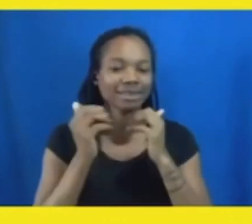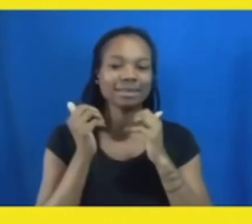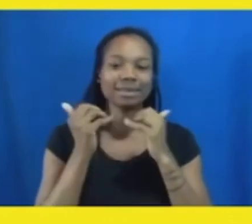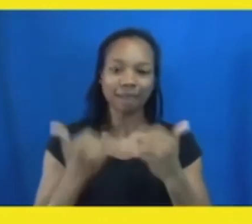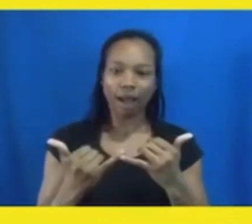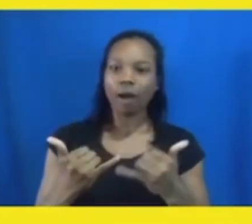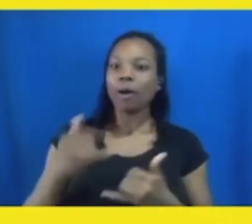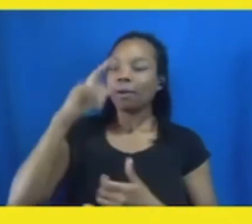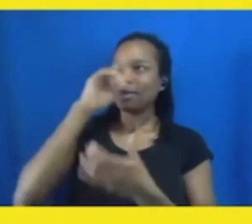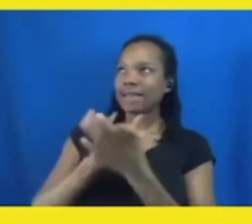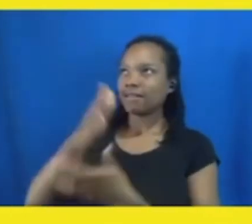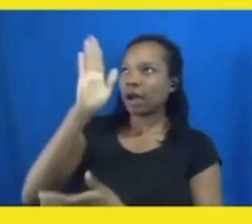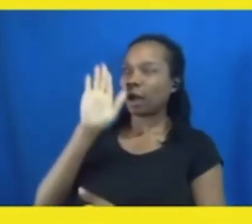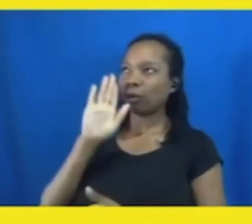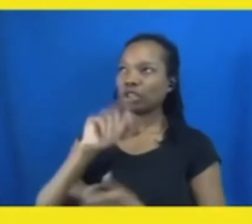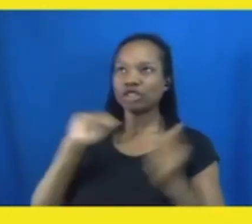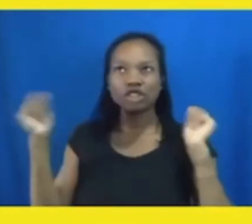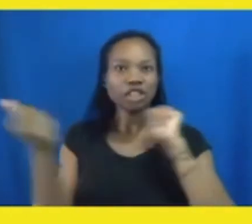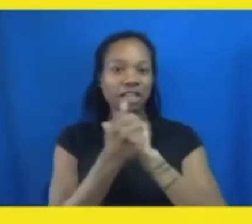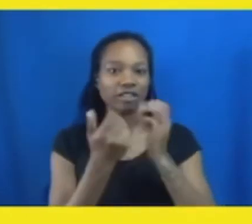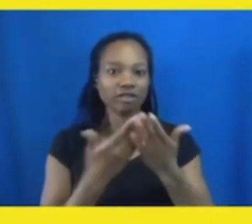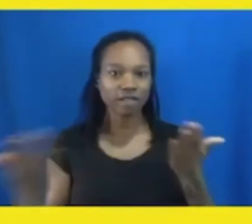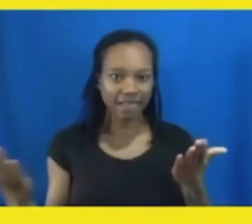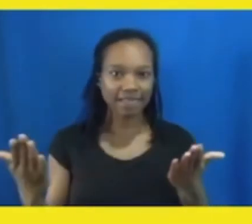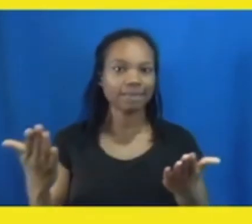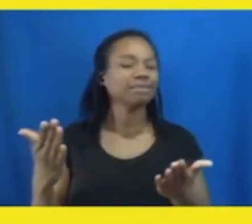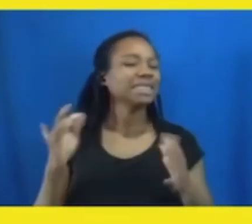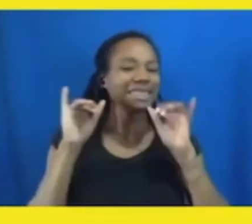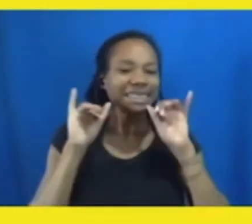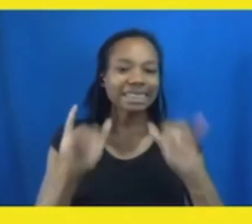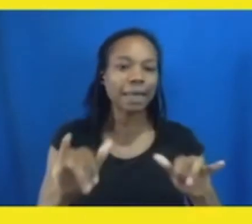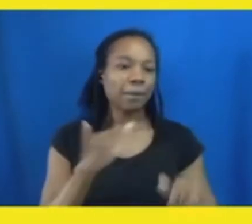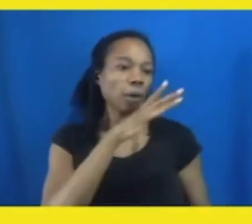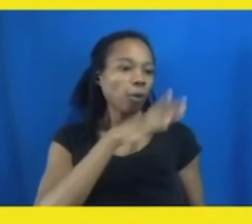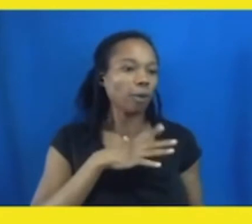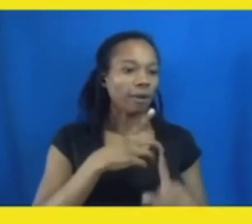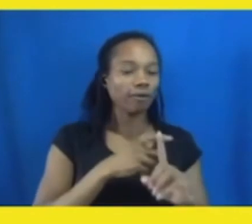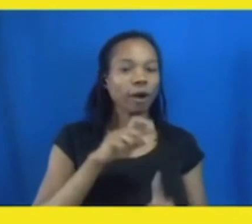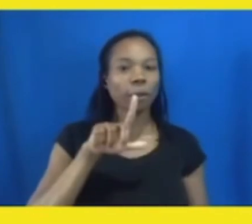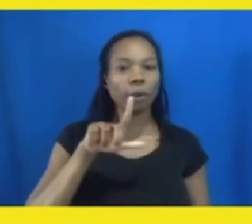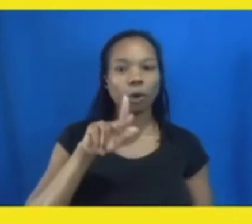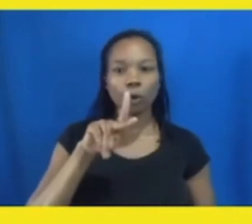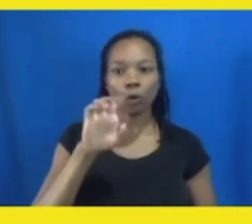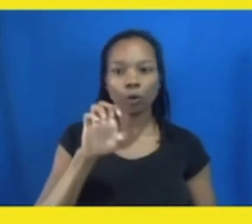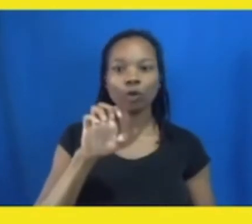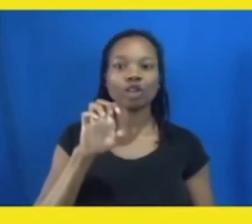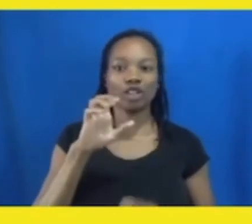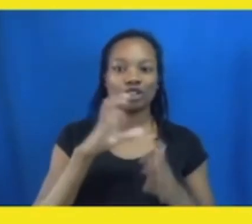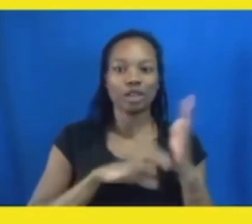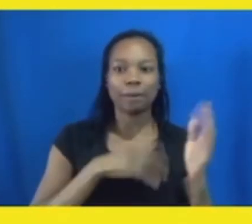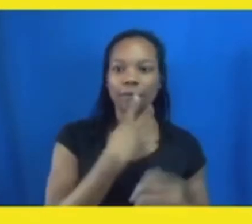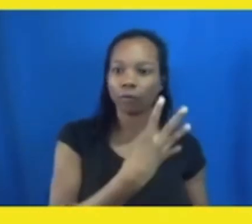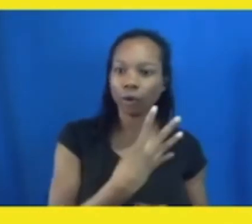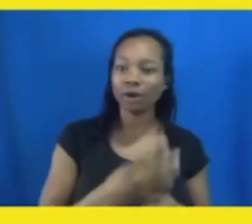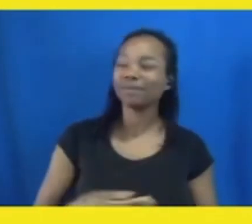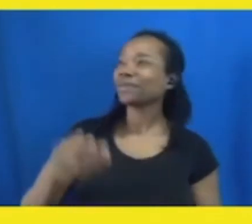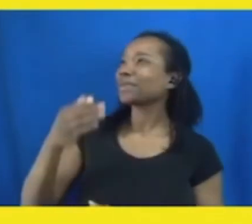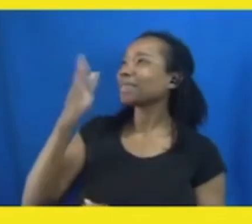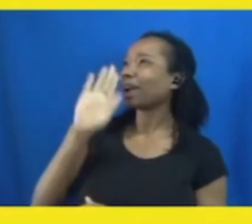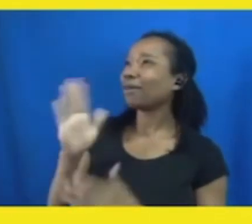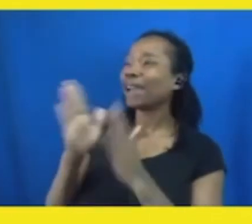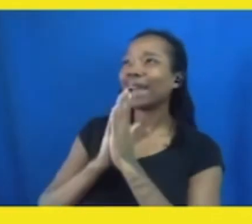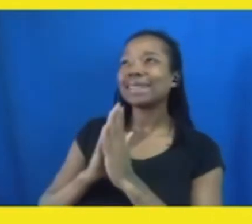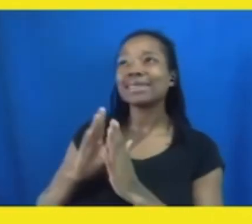in the spirit of that persistent widow of Luke chapter 4. God, we ask that you would give us the endurance that we need